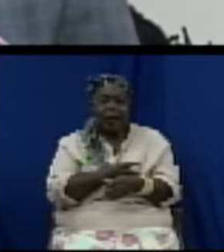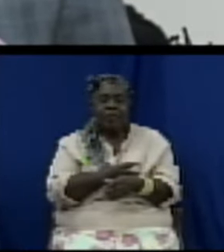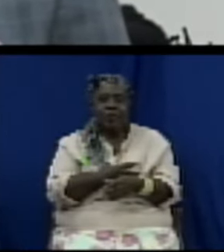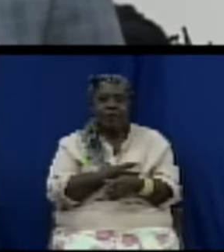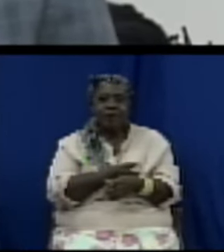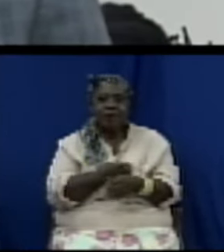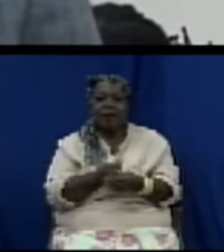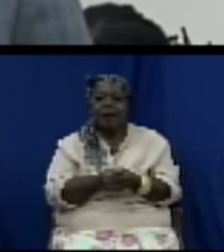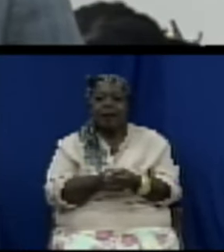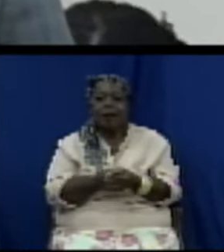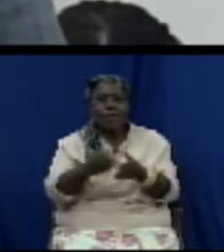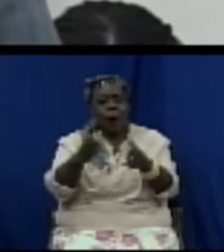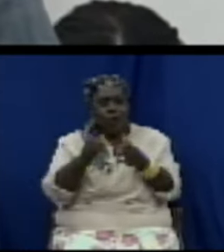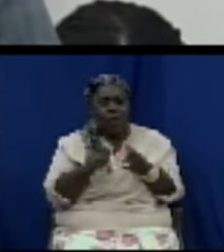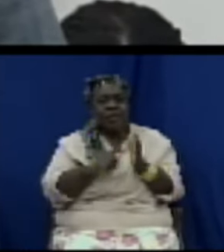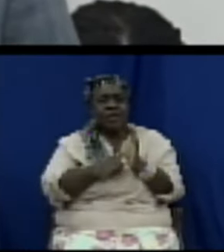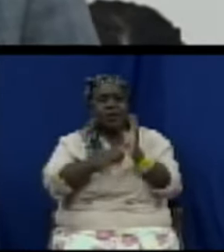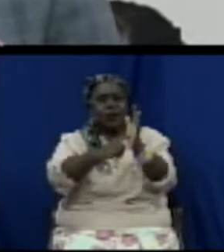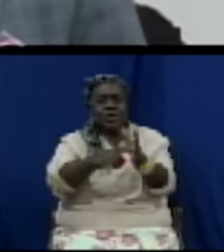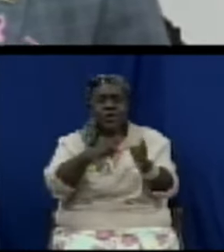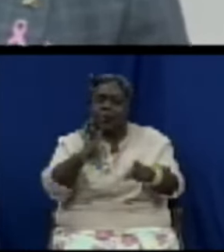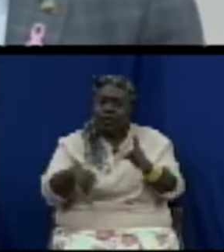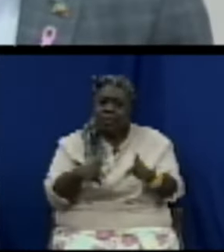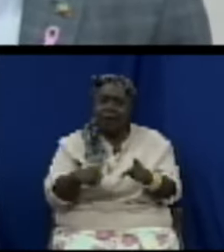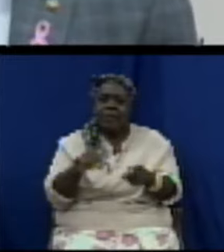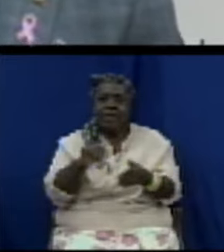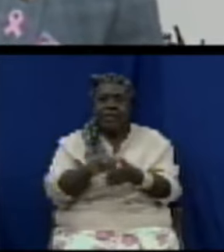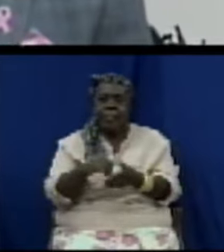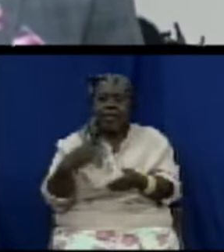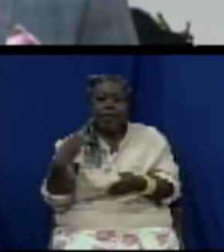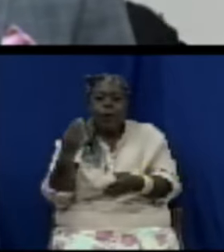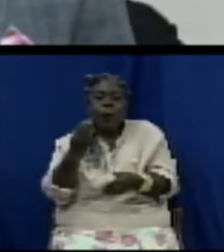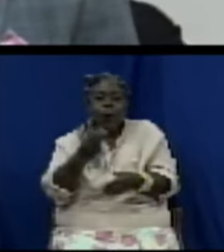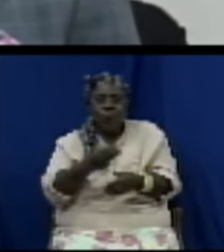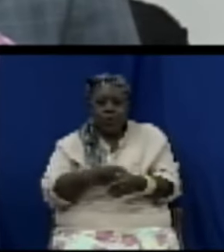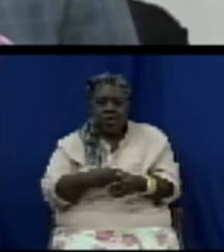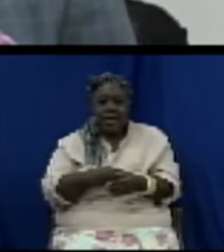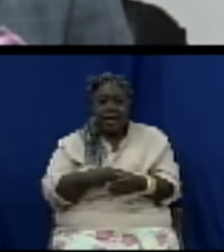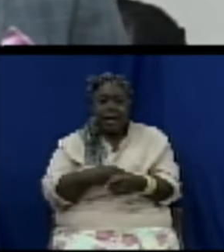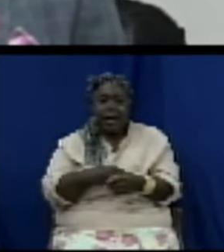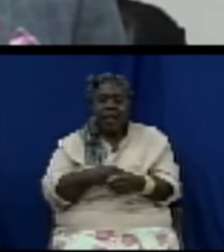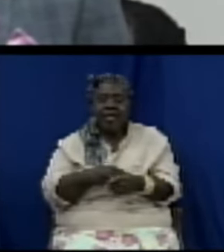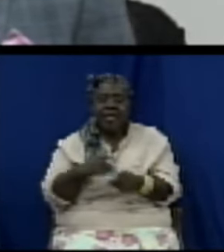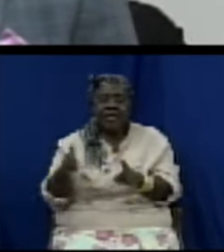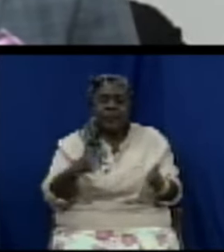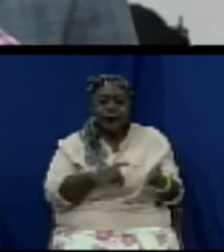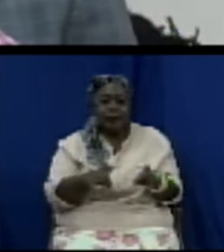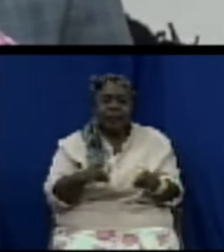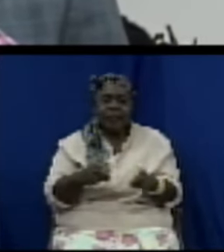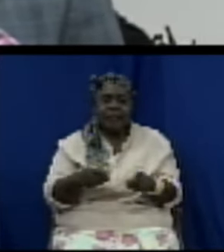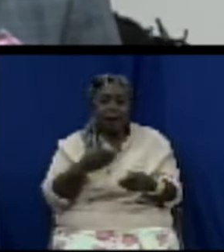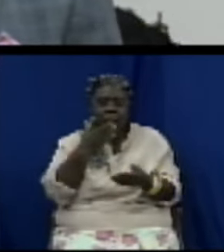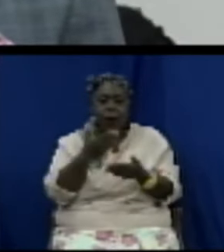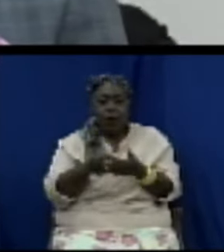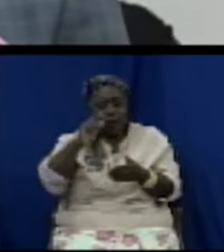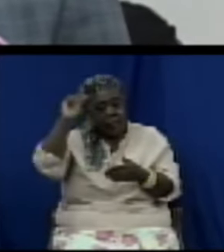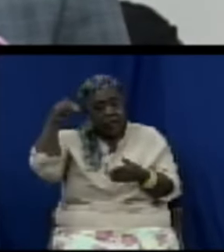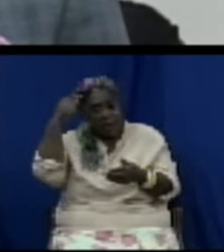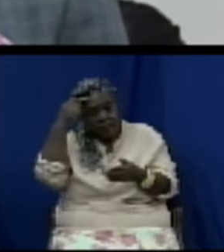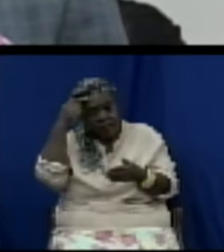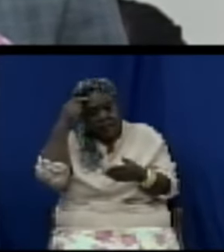permiss on the principle of openness, transparency, inclusion,